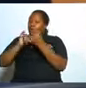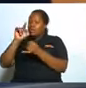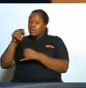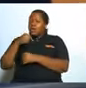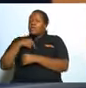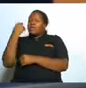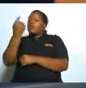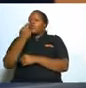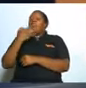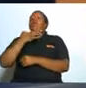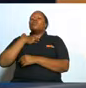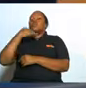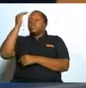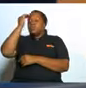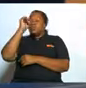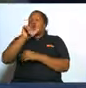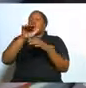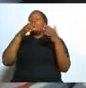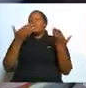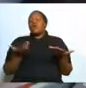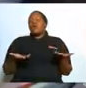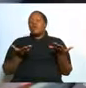just need to know how are you doing